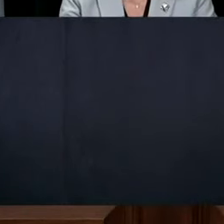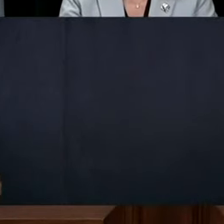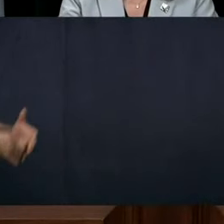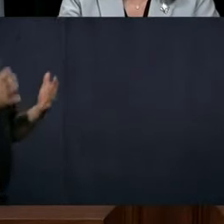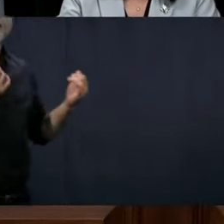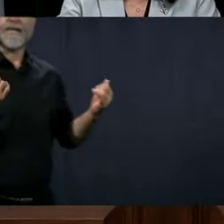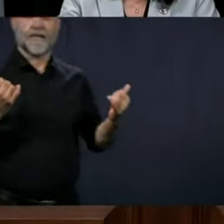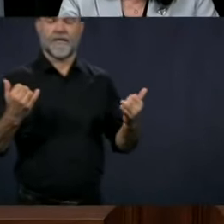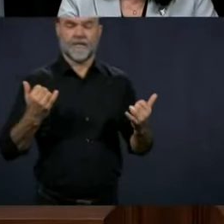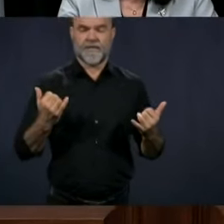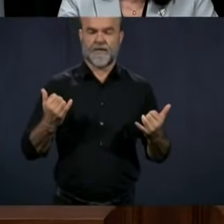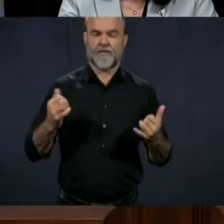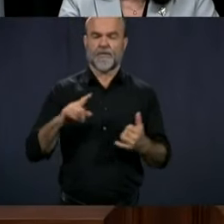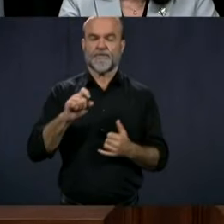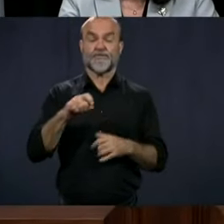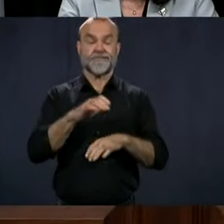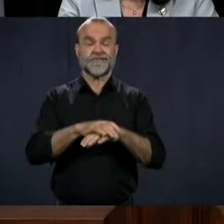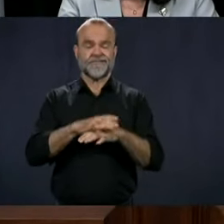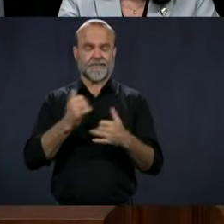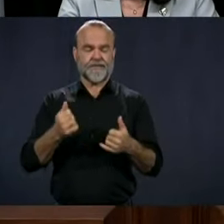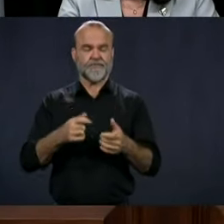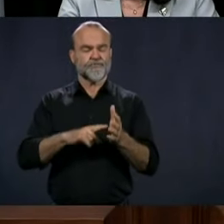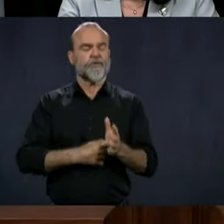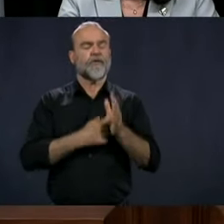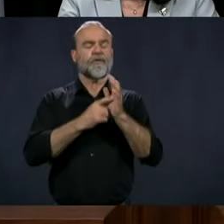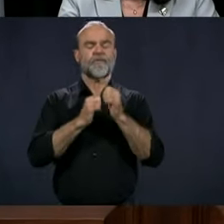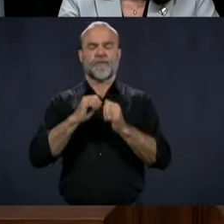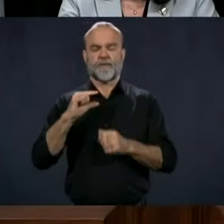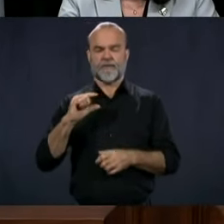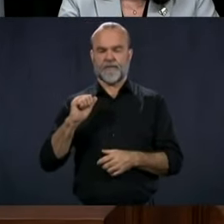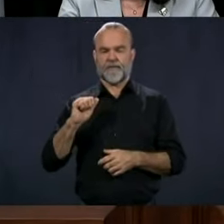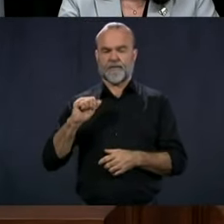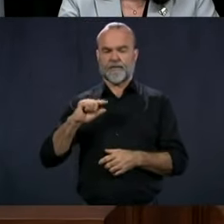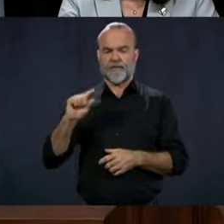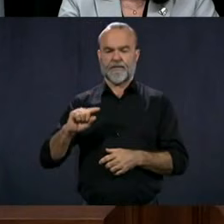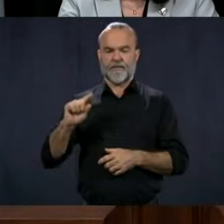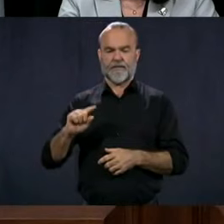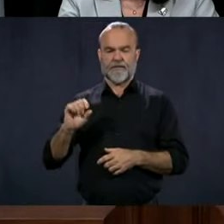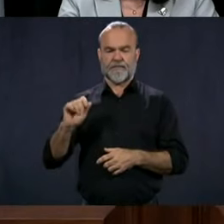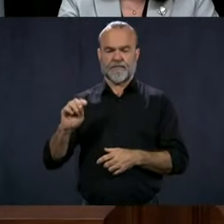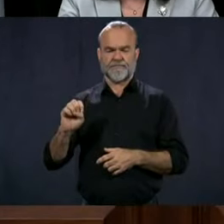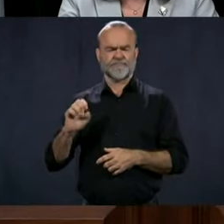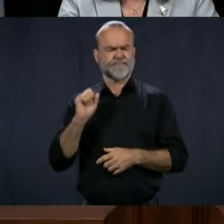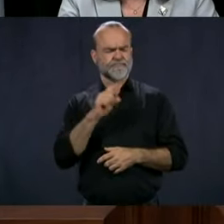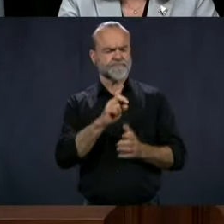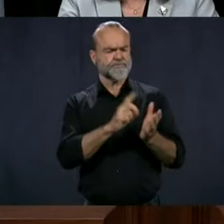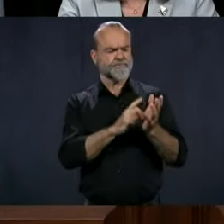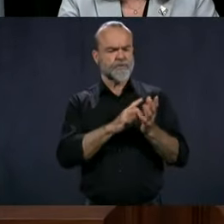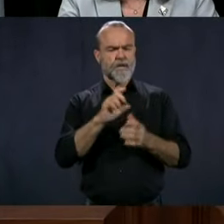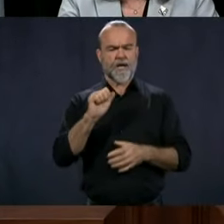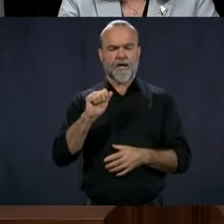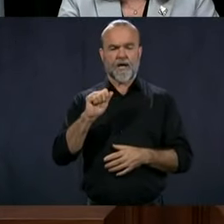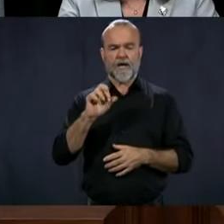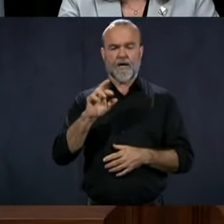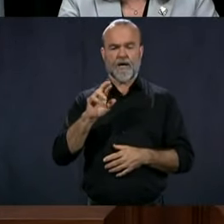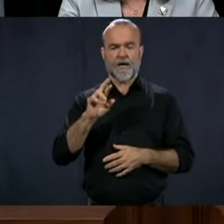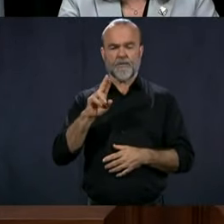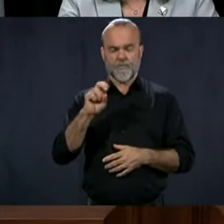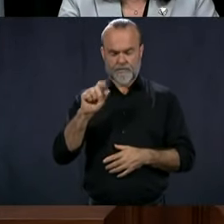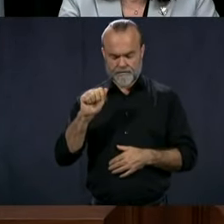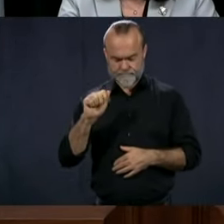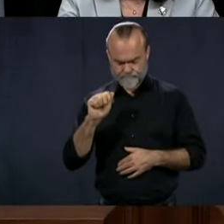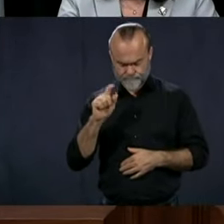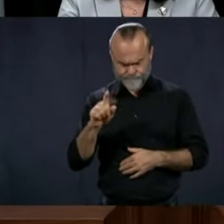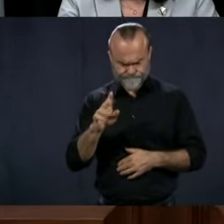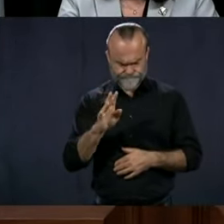today with Philocté, Montreal Gazette. Good day. Mr. Arruda, you just mentioned several times, and you did yesterday as